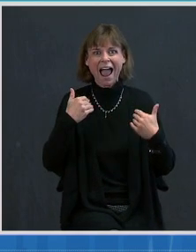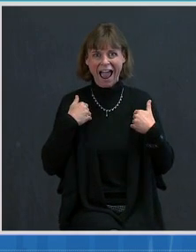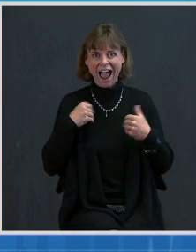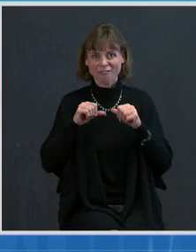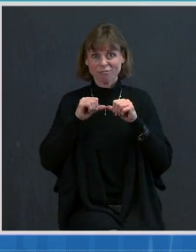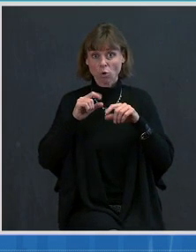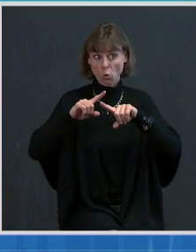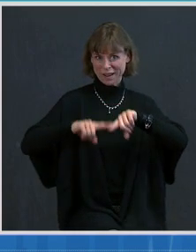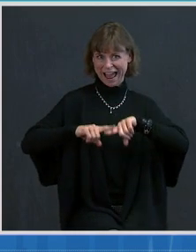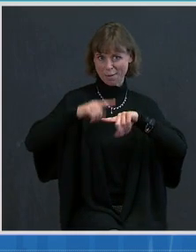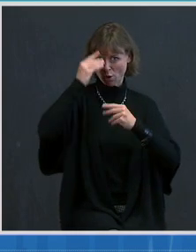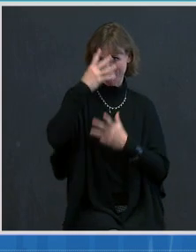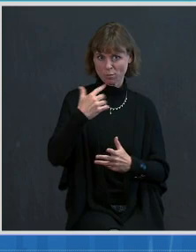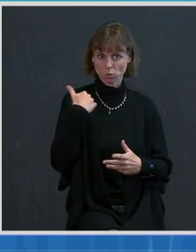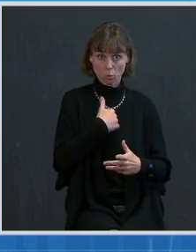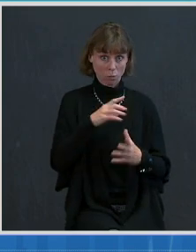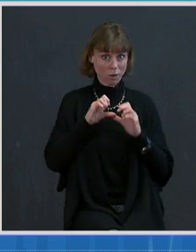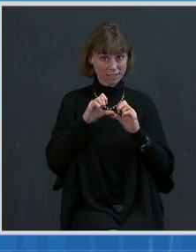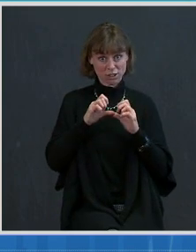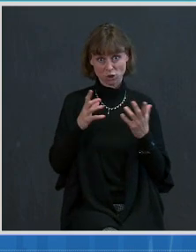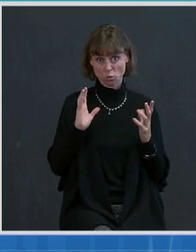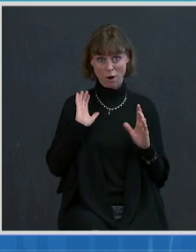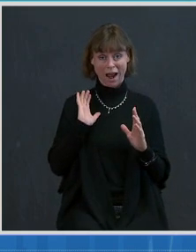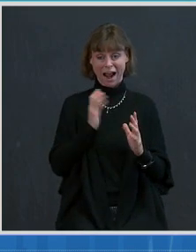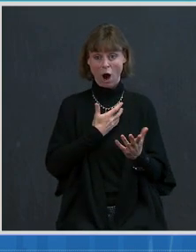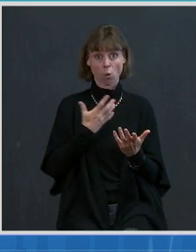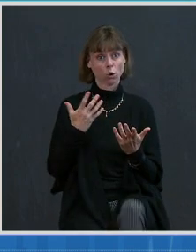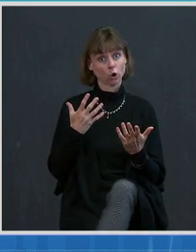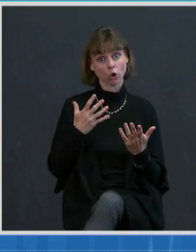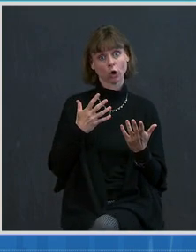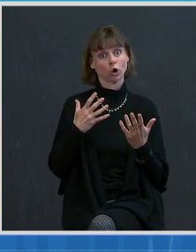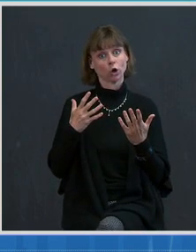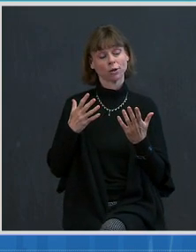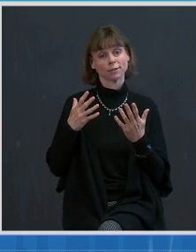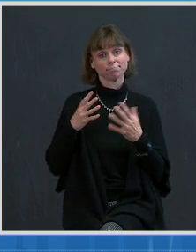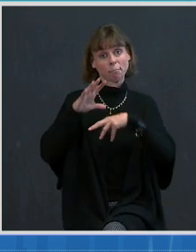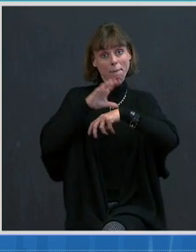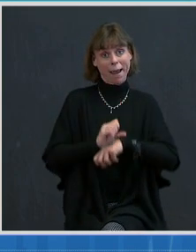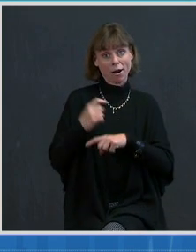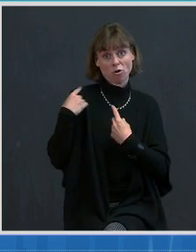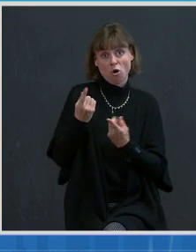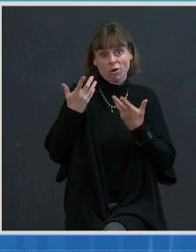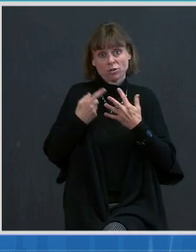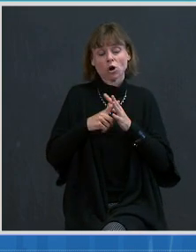pattern that's already begun, which is that more and more people will be comfortable taking the vaccine.